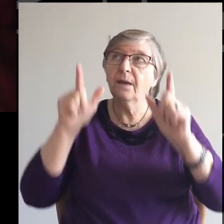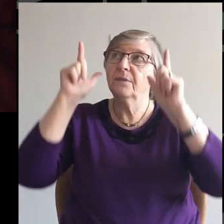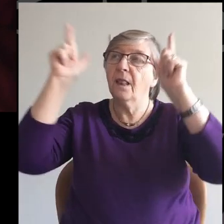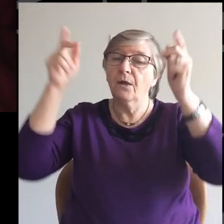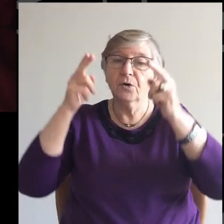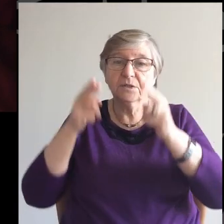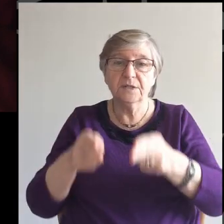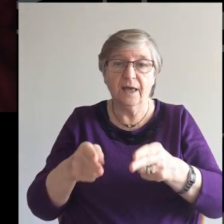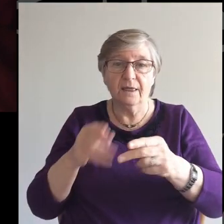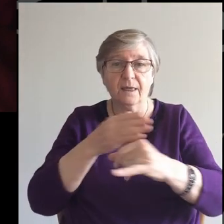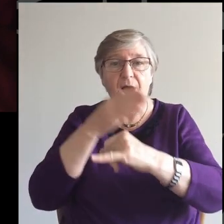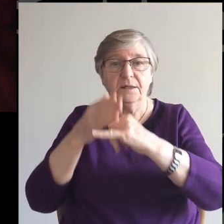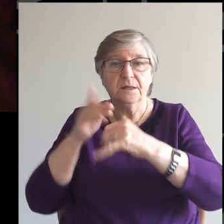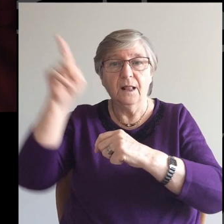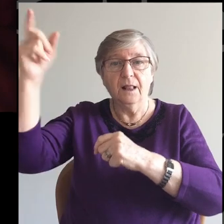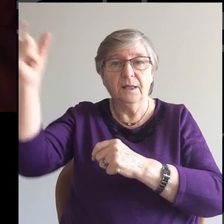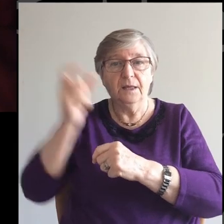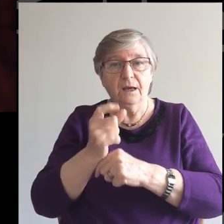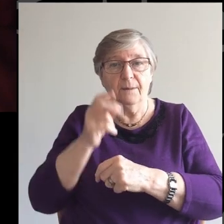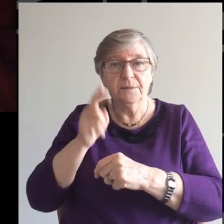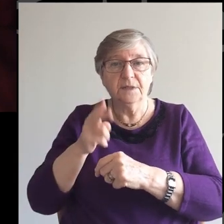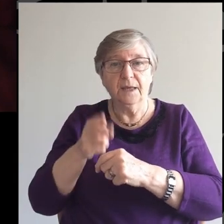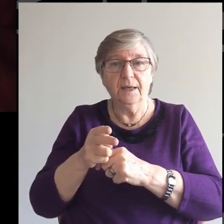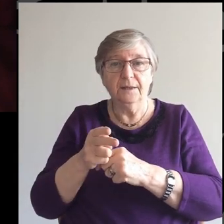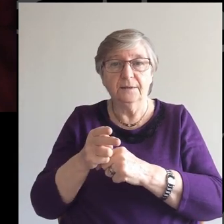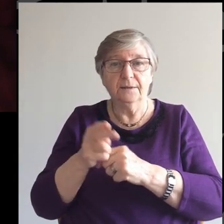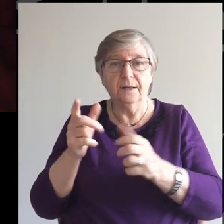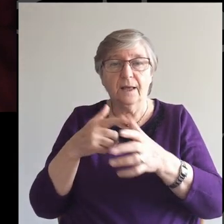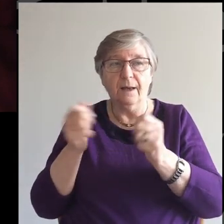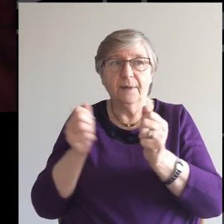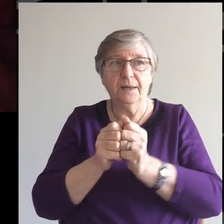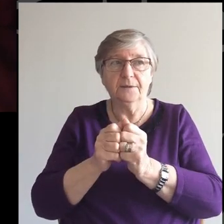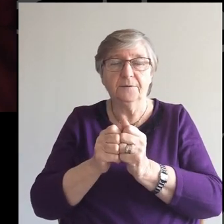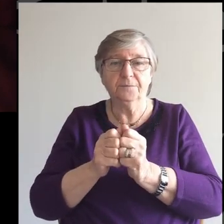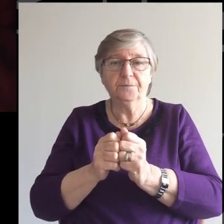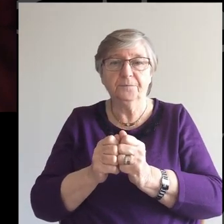the Lord's death Until he comes Amen